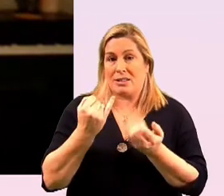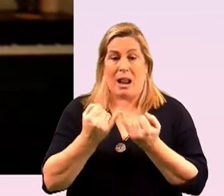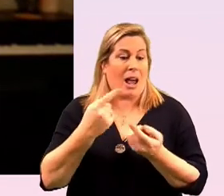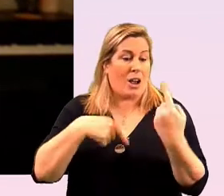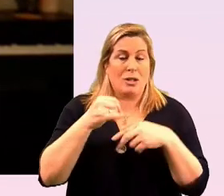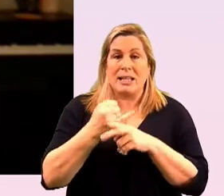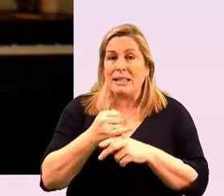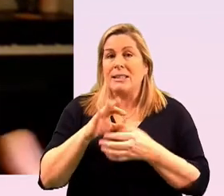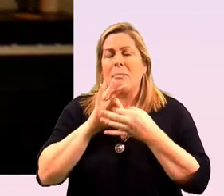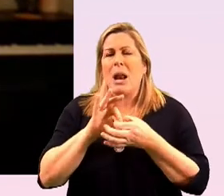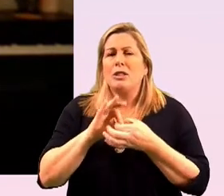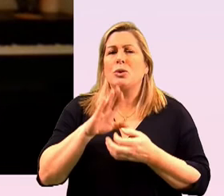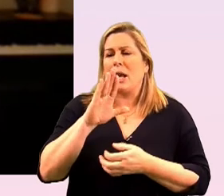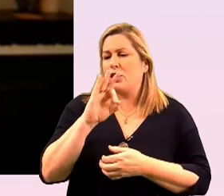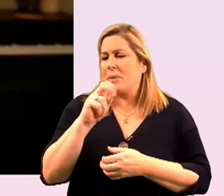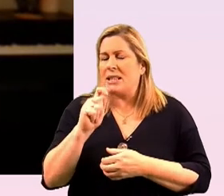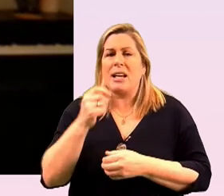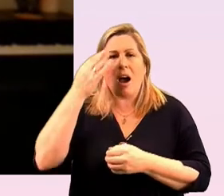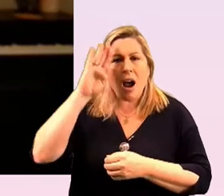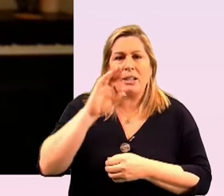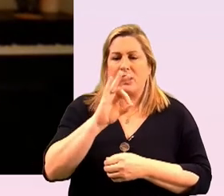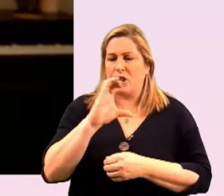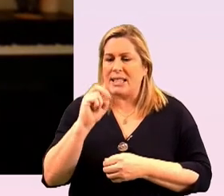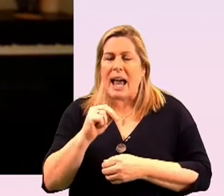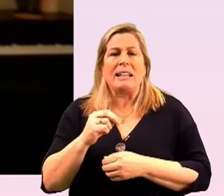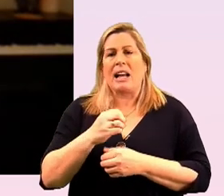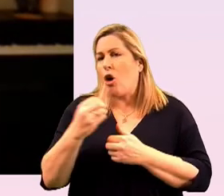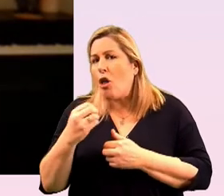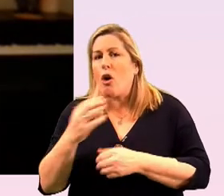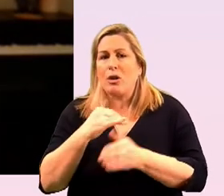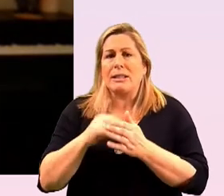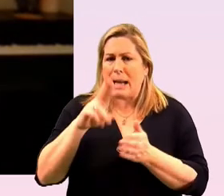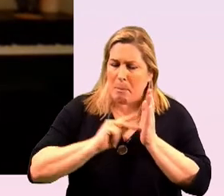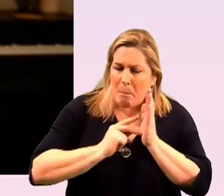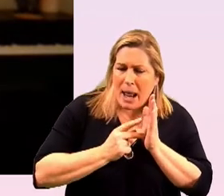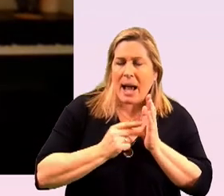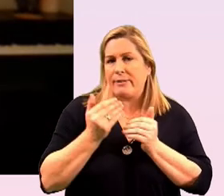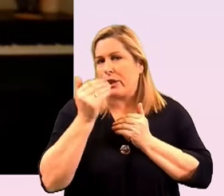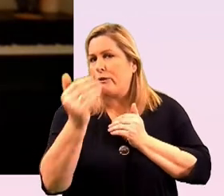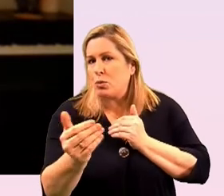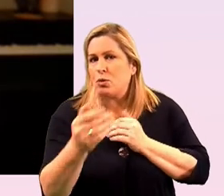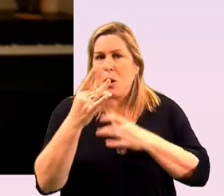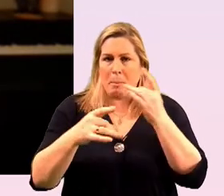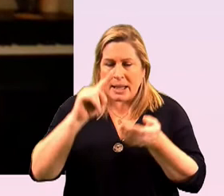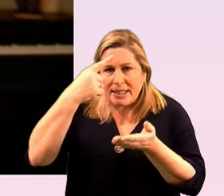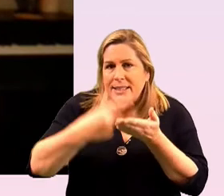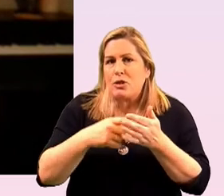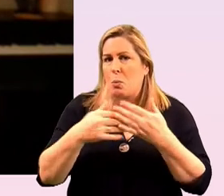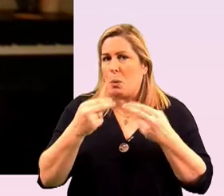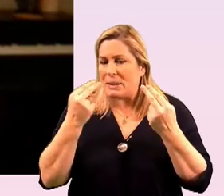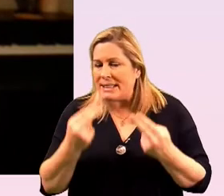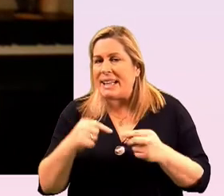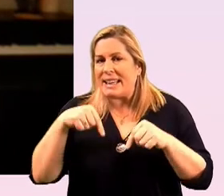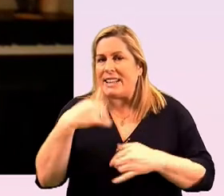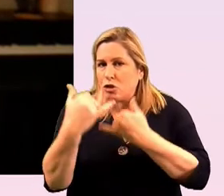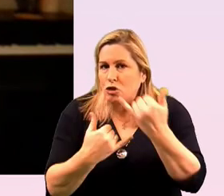to lgbt ireland gcn and others to be able to plan for the future to make decisions about what we need this year and